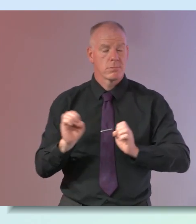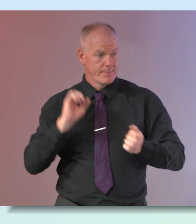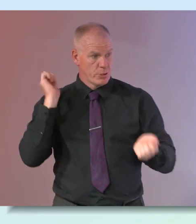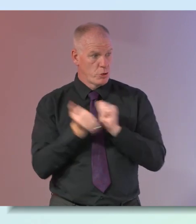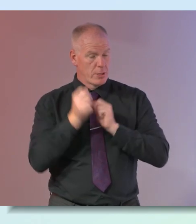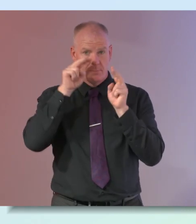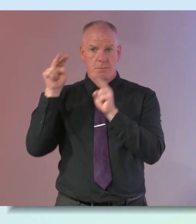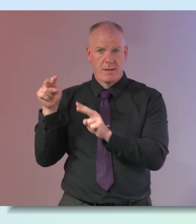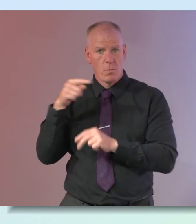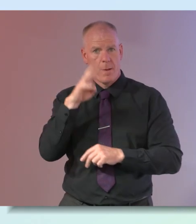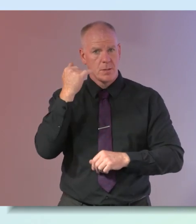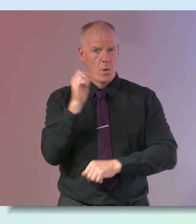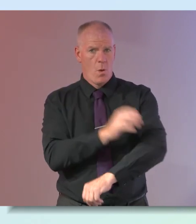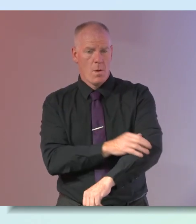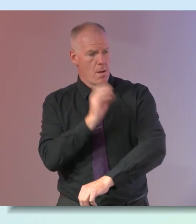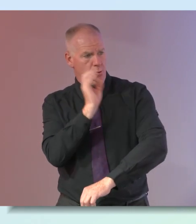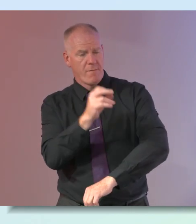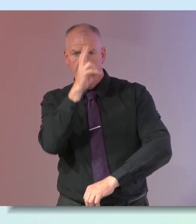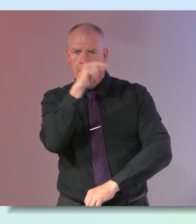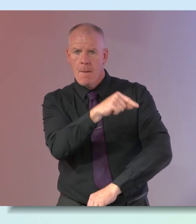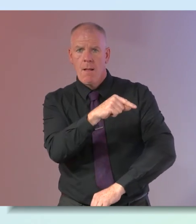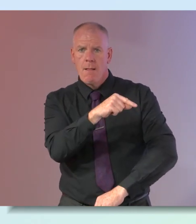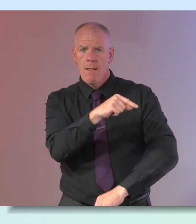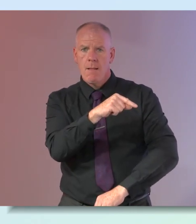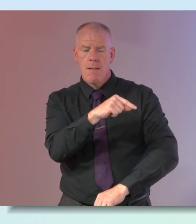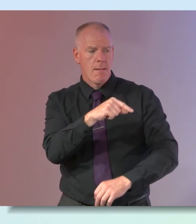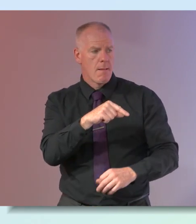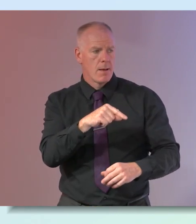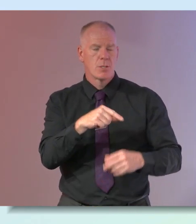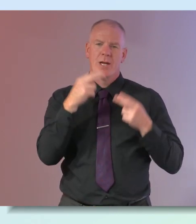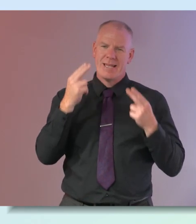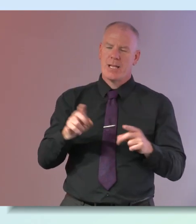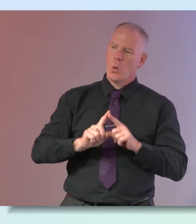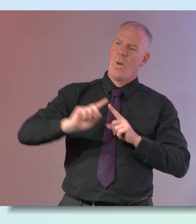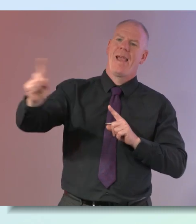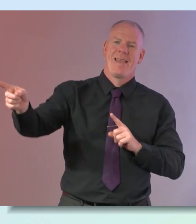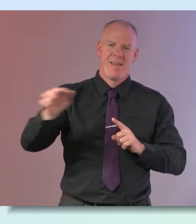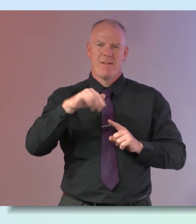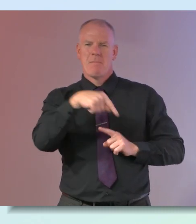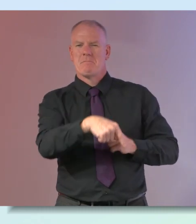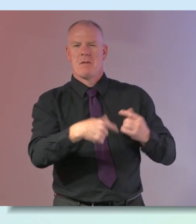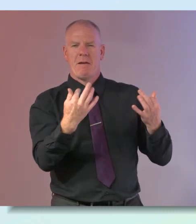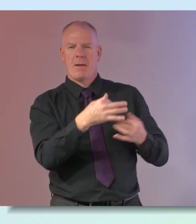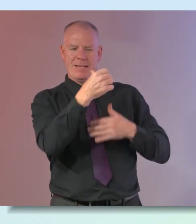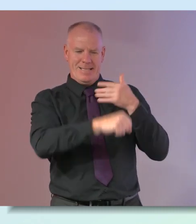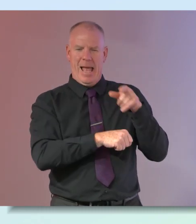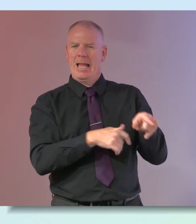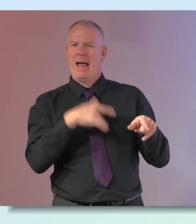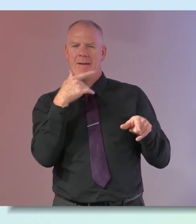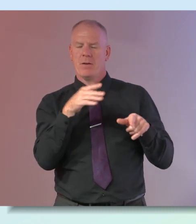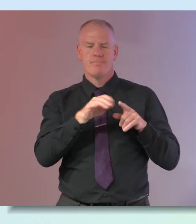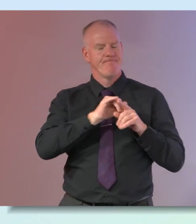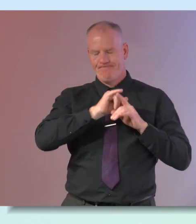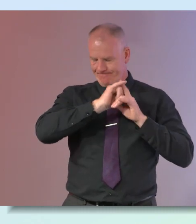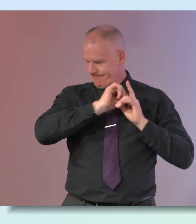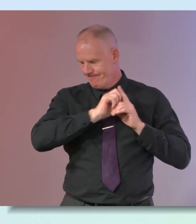because you are a kind of walking example of a lot of people yeah but you needed that to get away from the daily thing that you did day